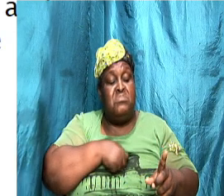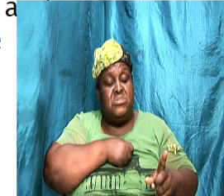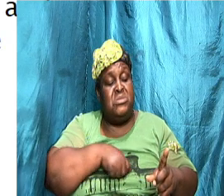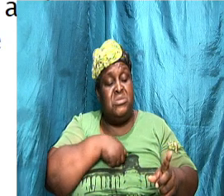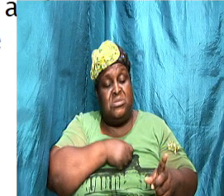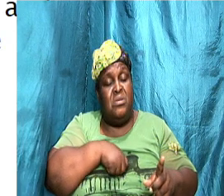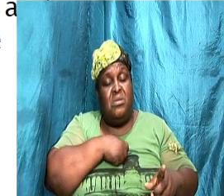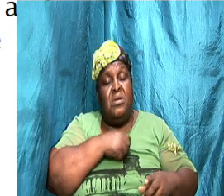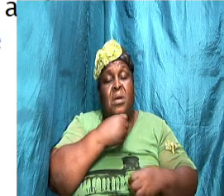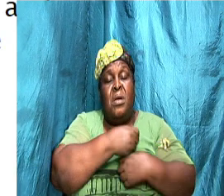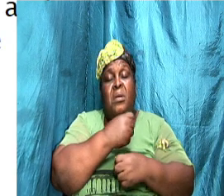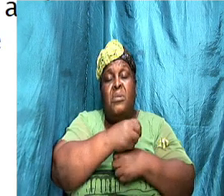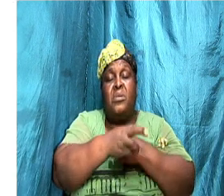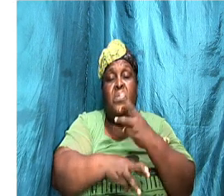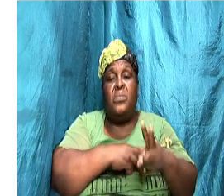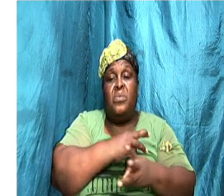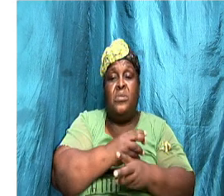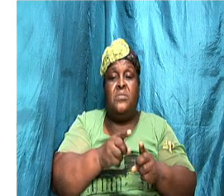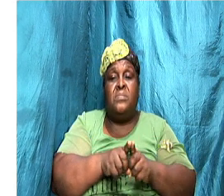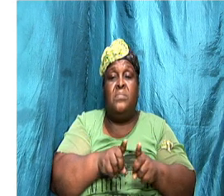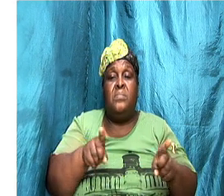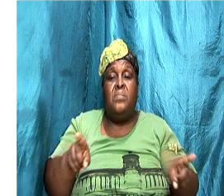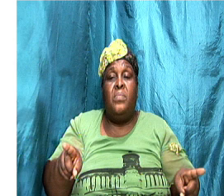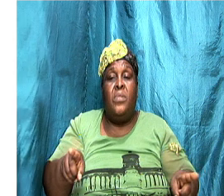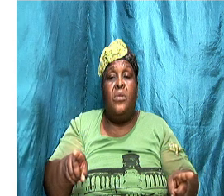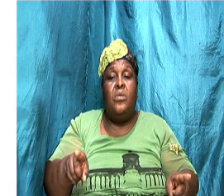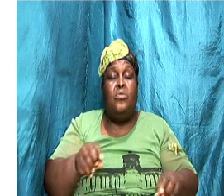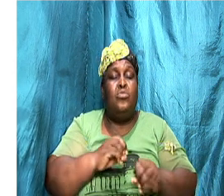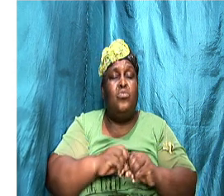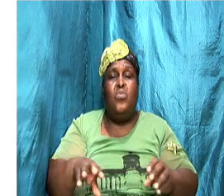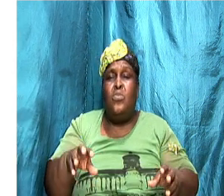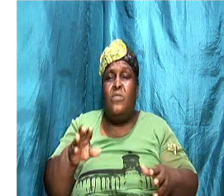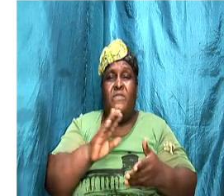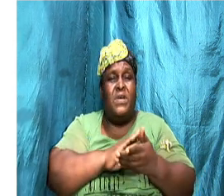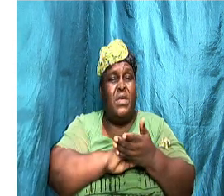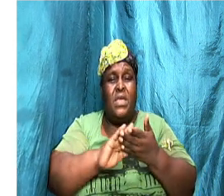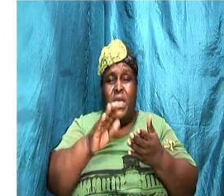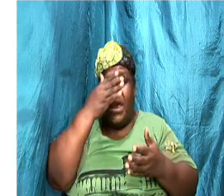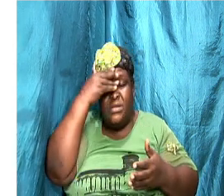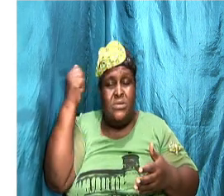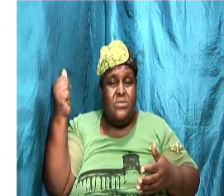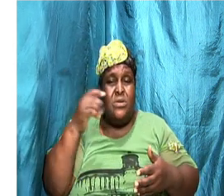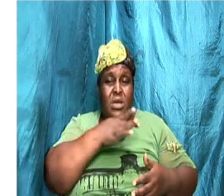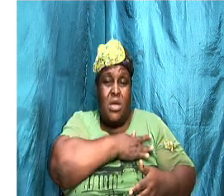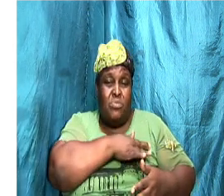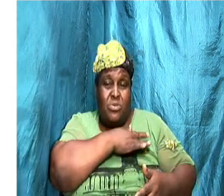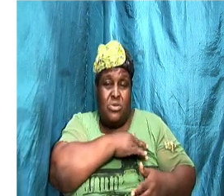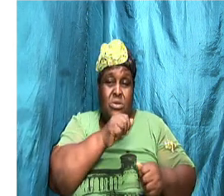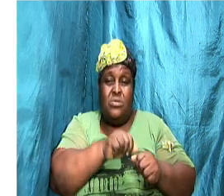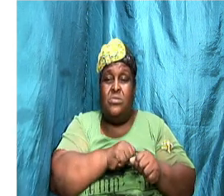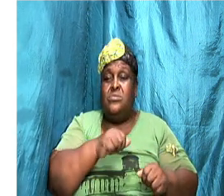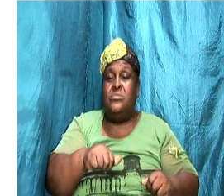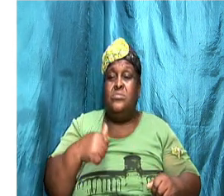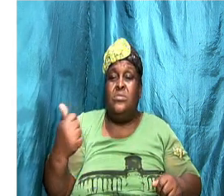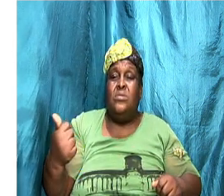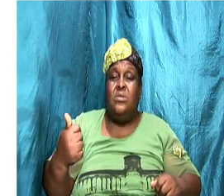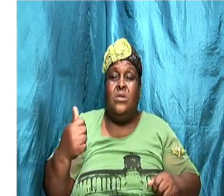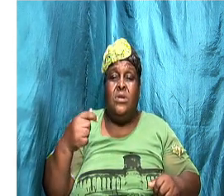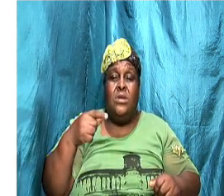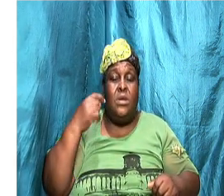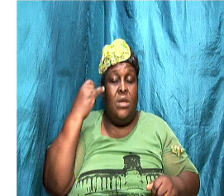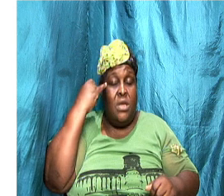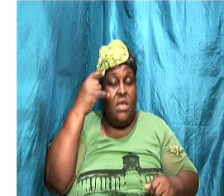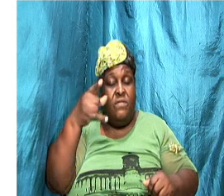difference don't forget to appreciate each other if you want to have a